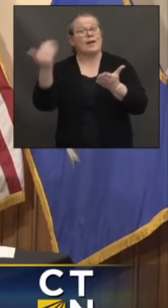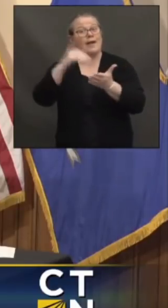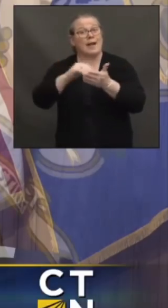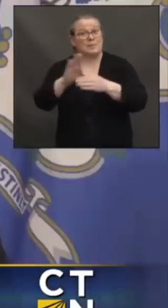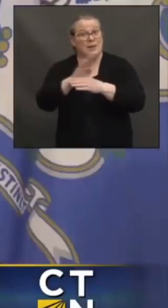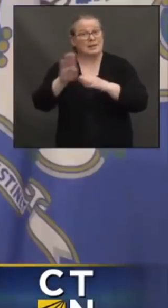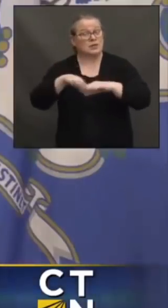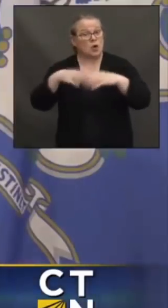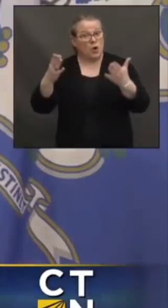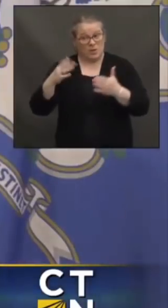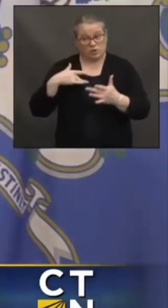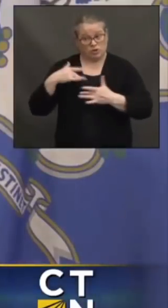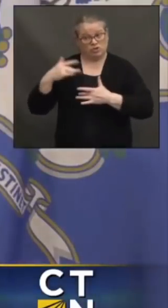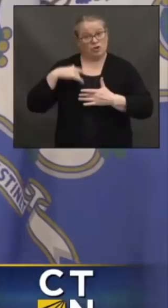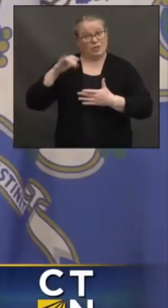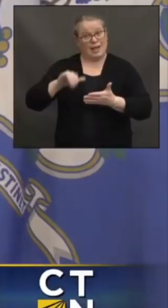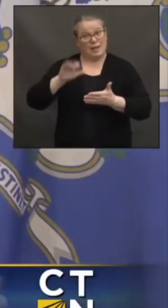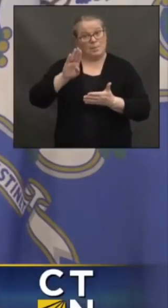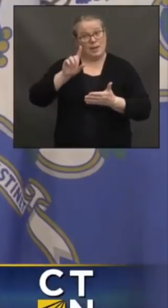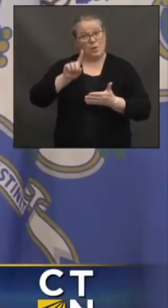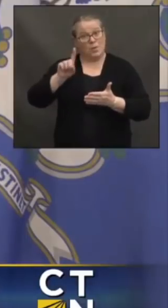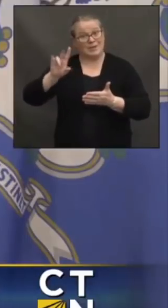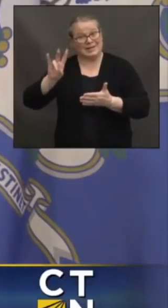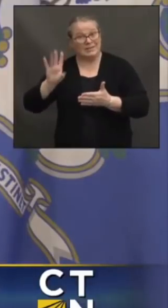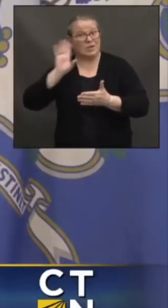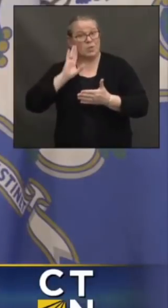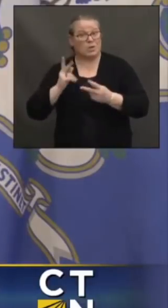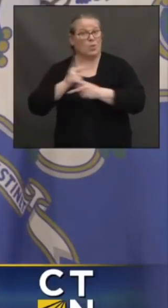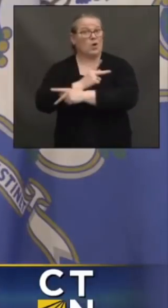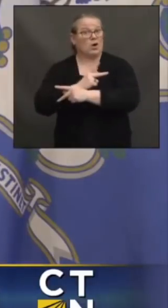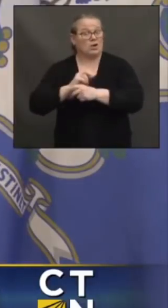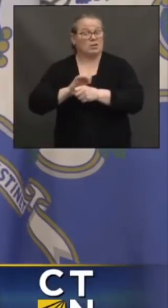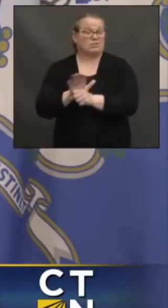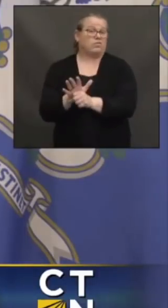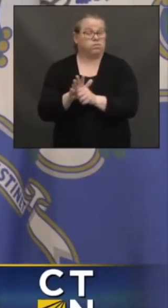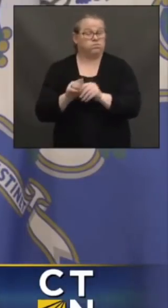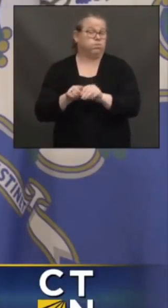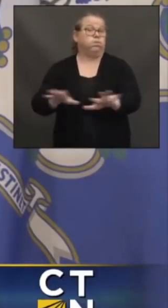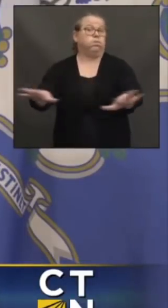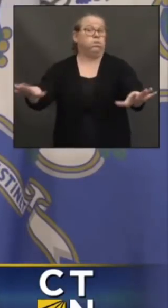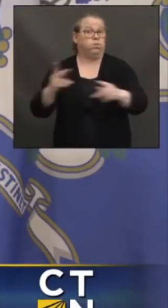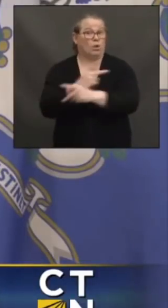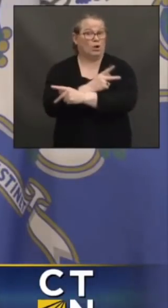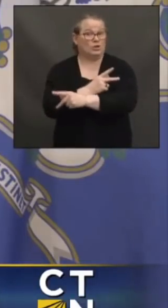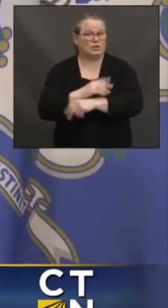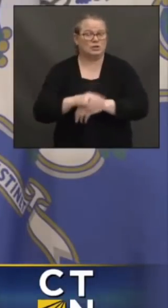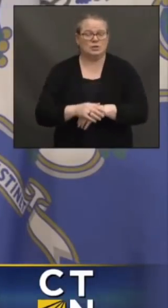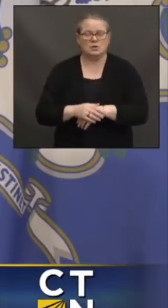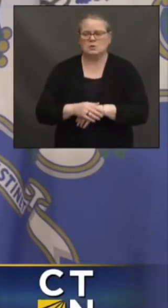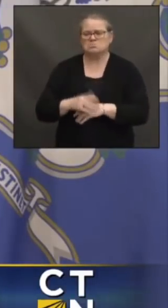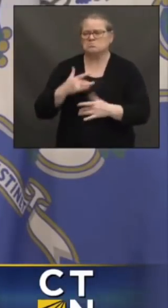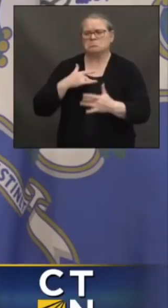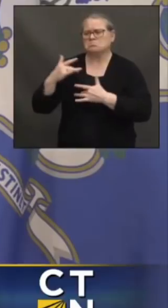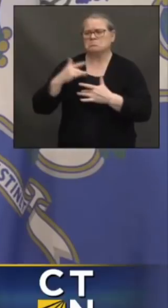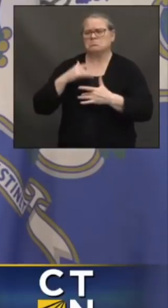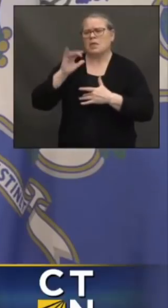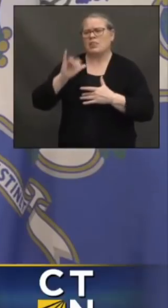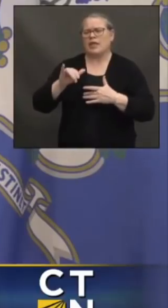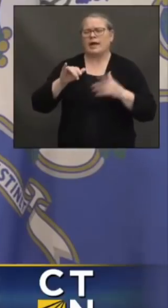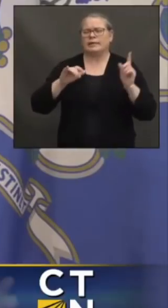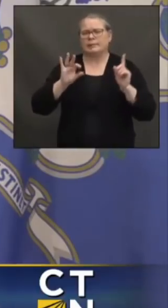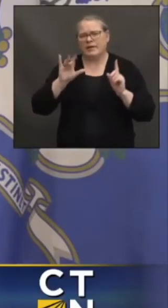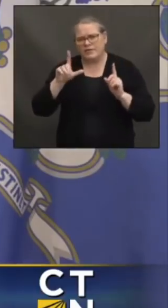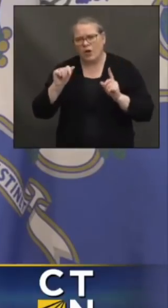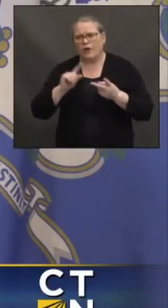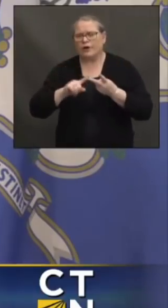I'm not as worried about that because I've seen the variant down in Florida and San Diego now close to two months. I've